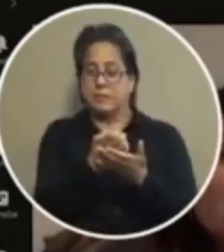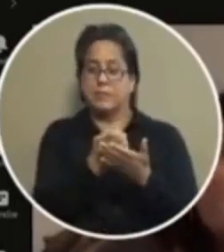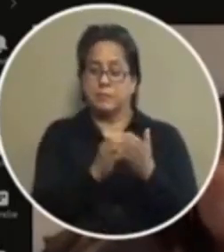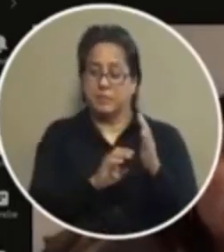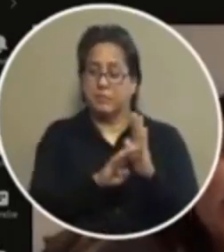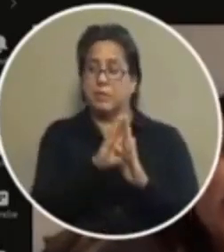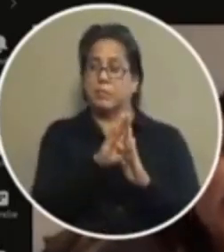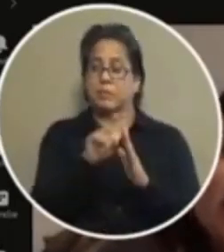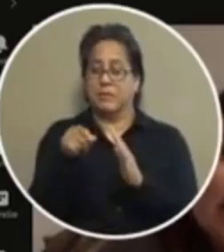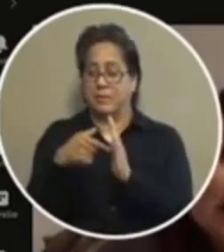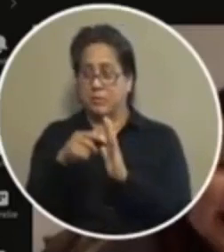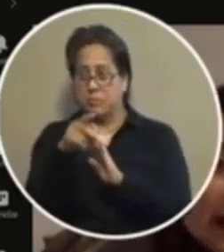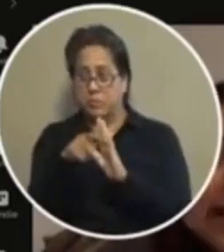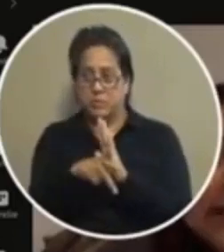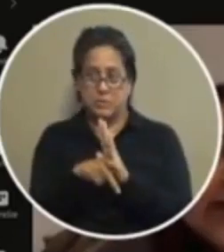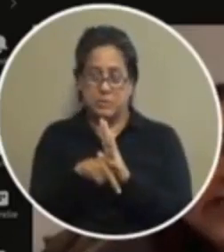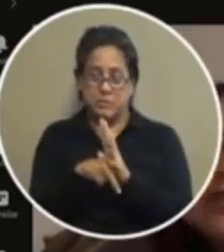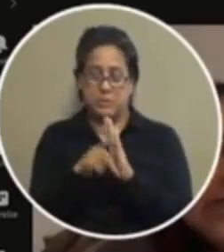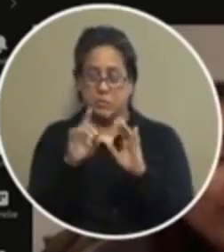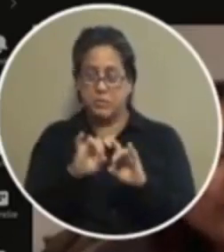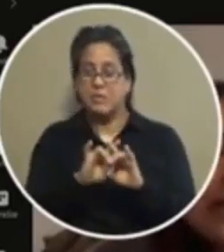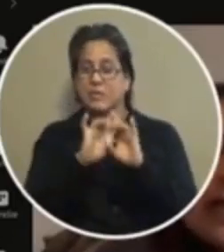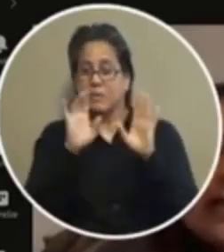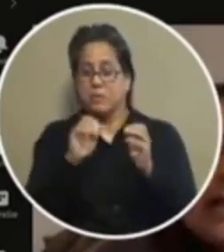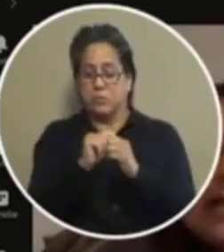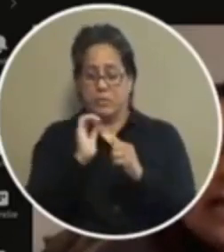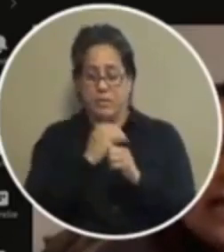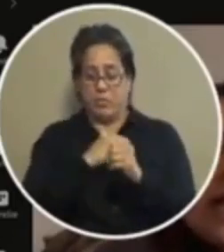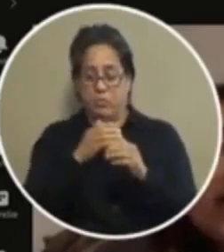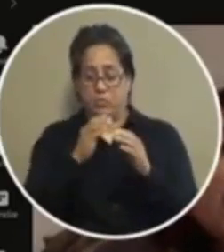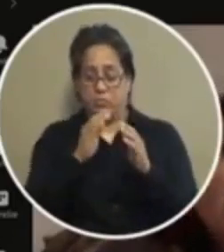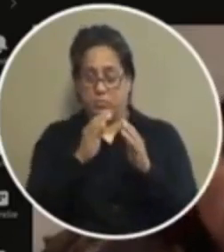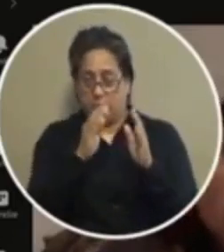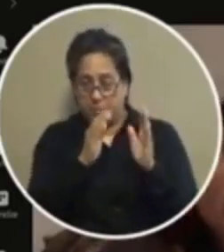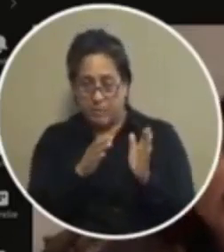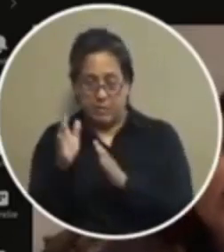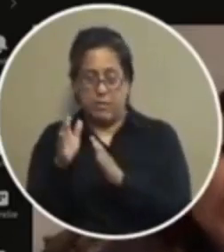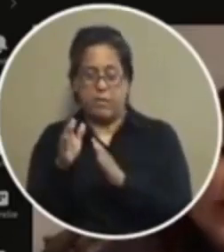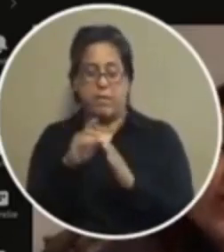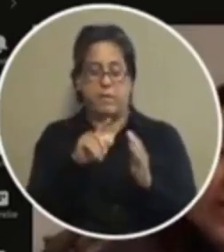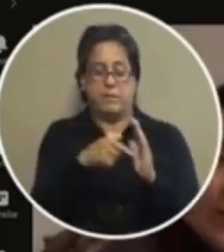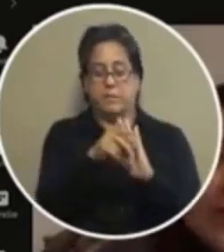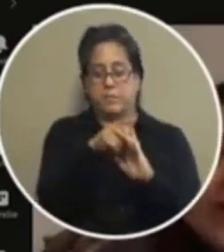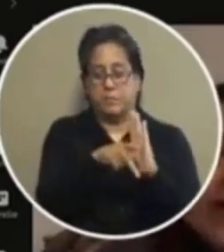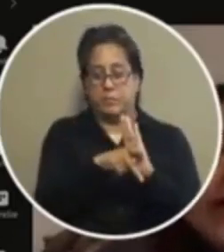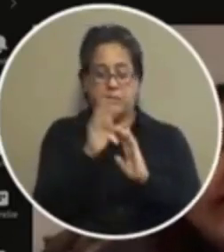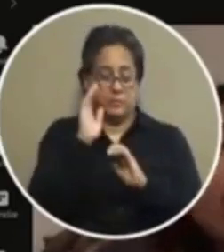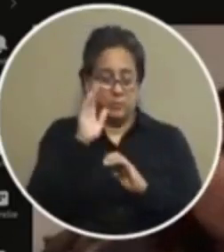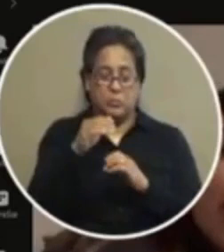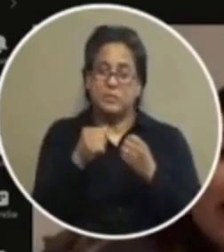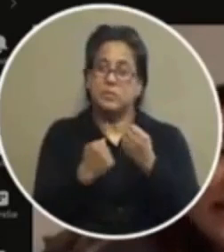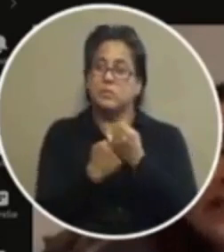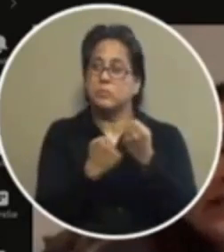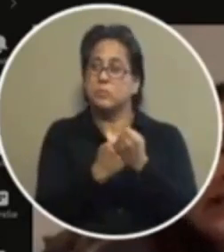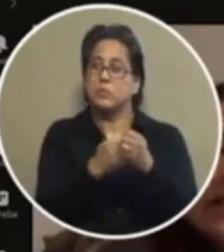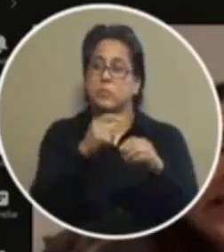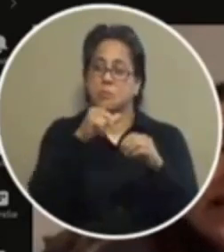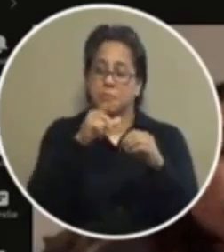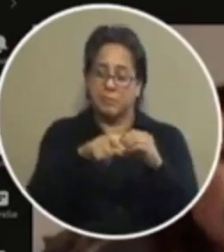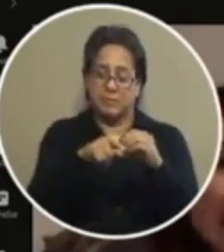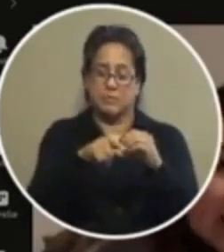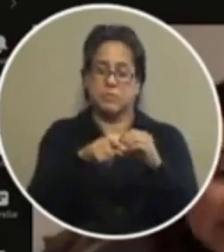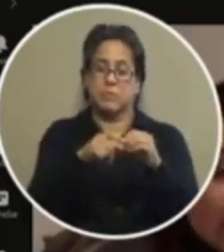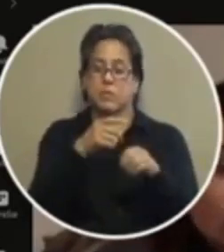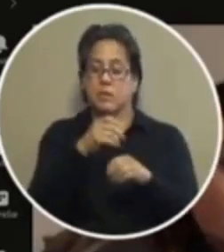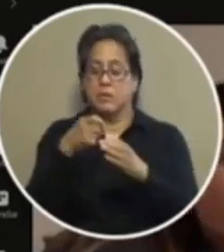this policy aligns clear with our strategic plan and this policy is going to support el pasoans